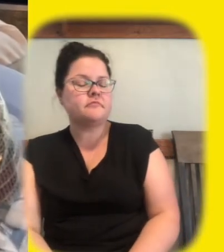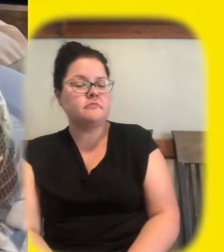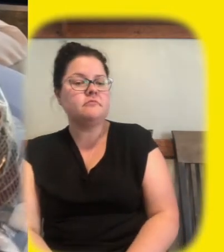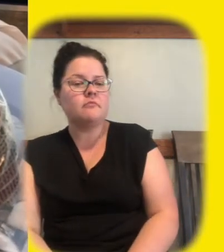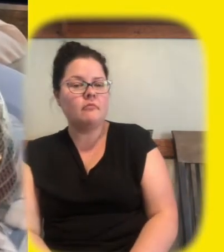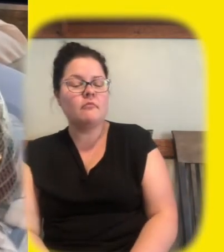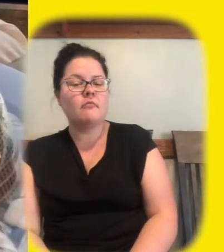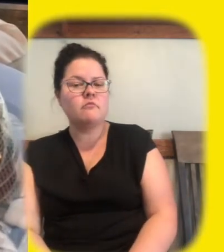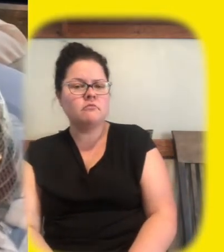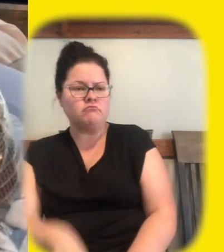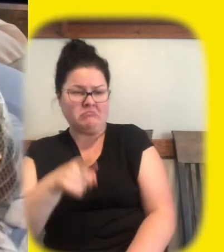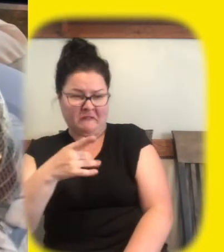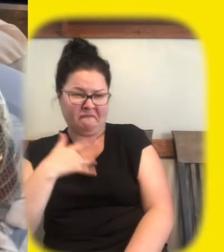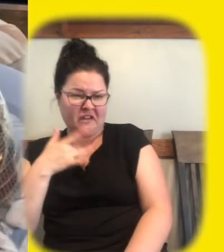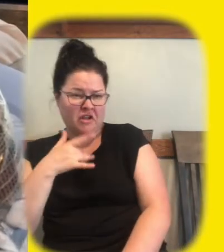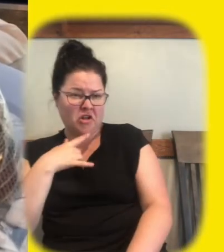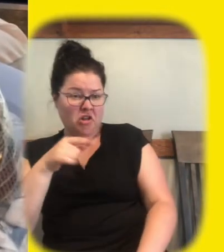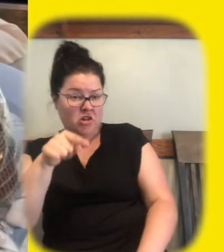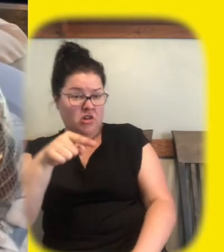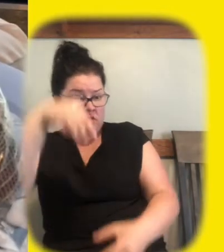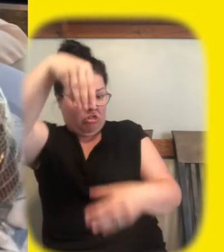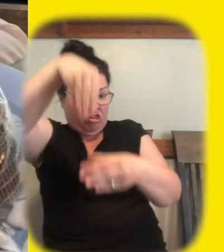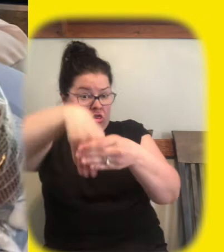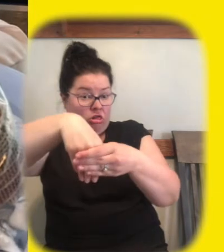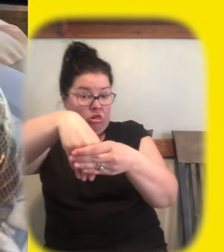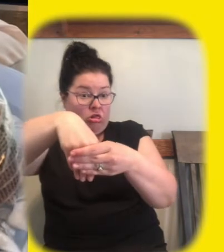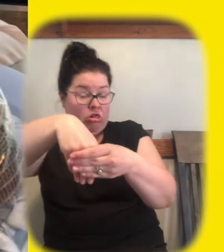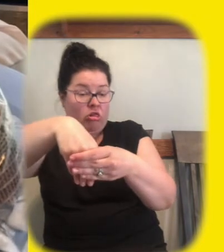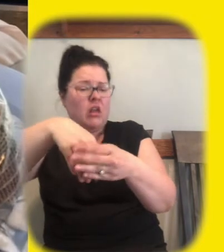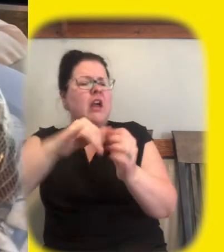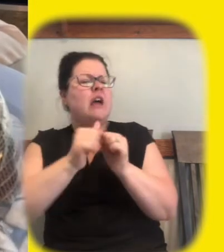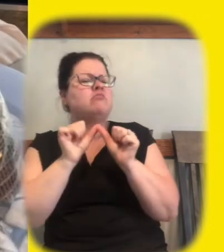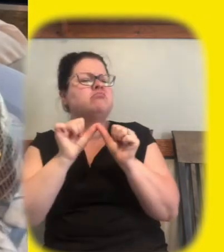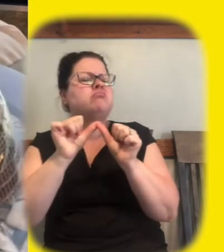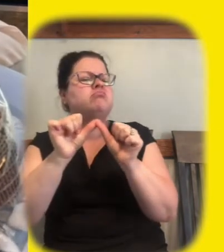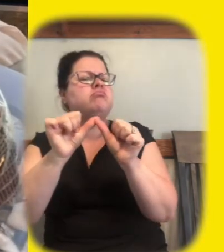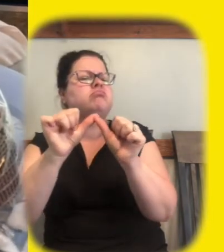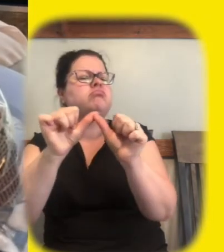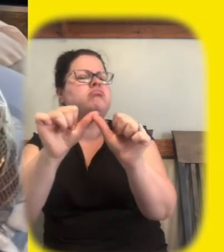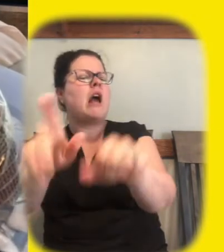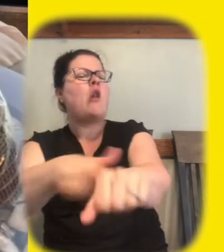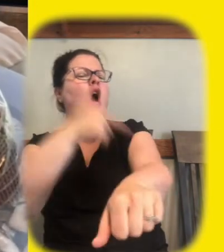okay so how long do you think your hand would last in this cold water